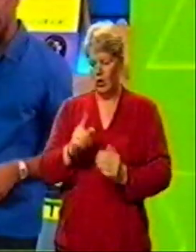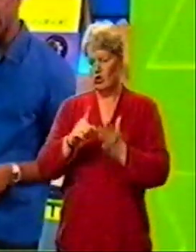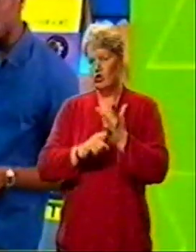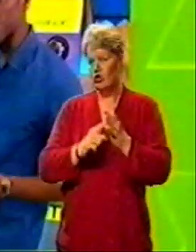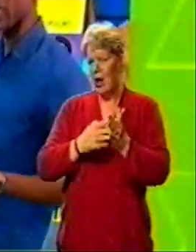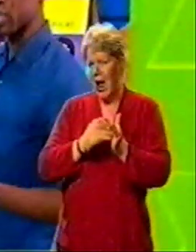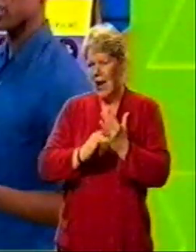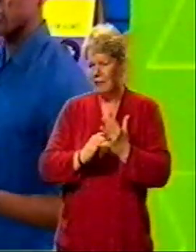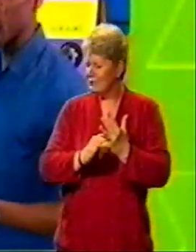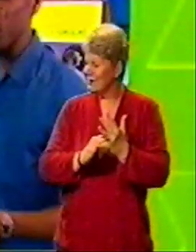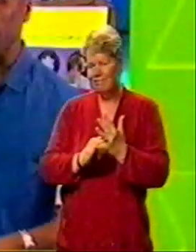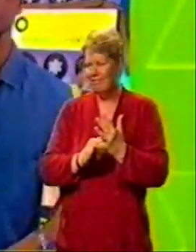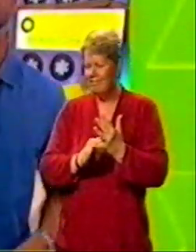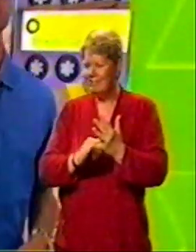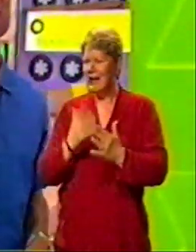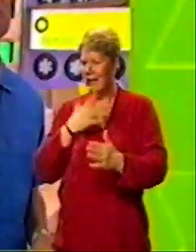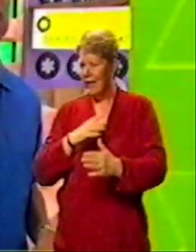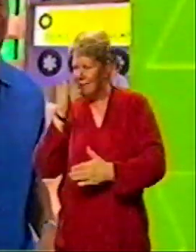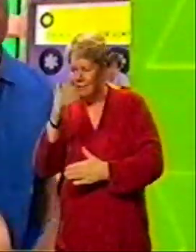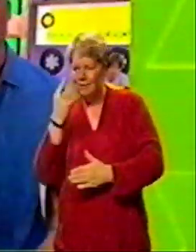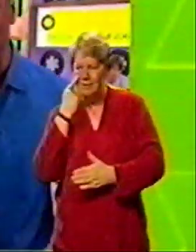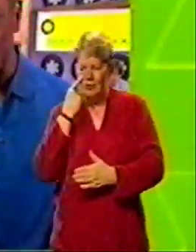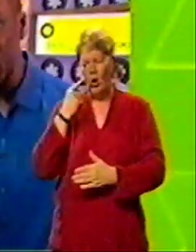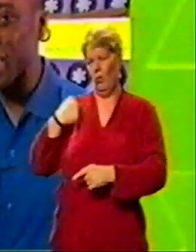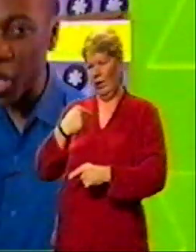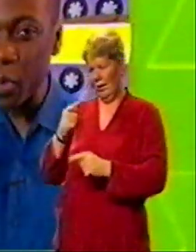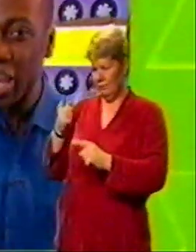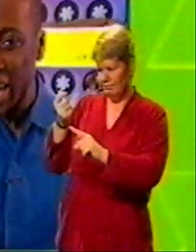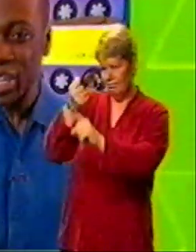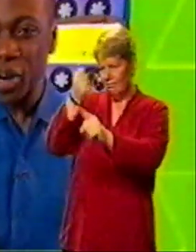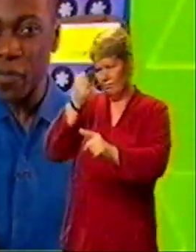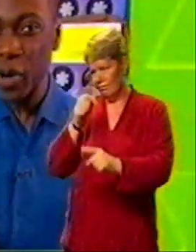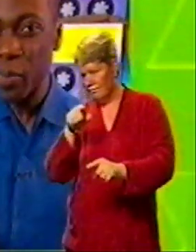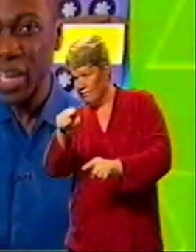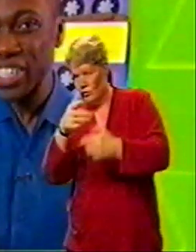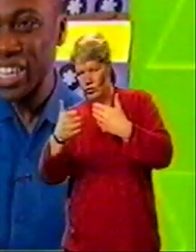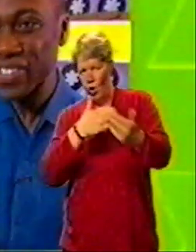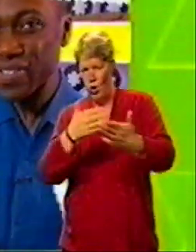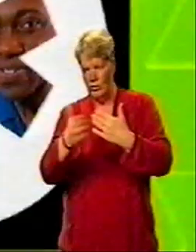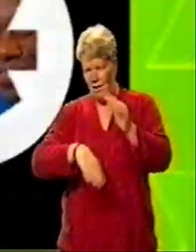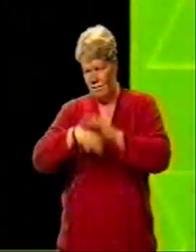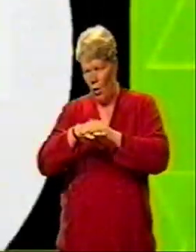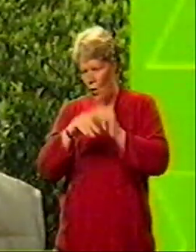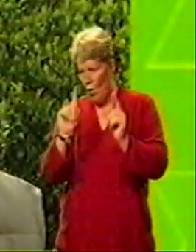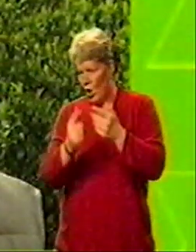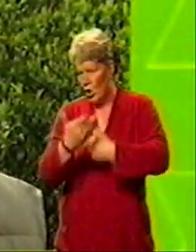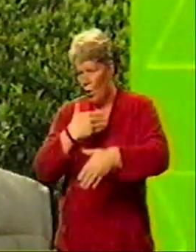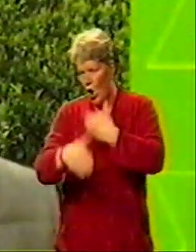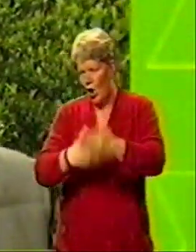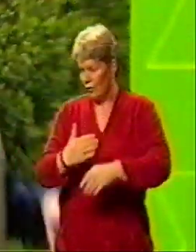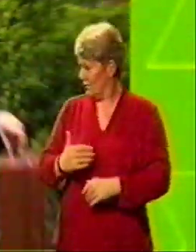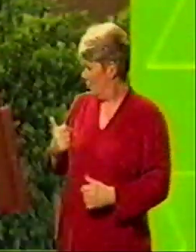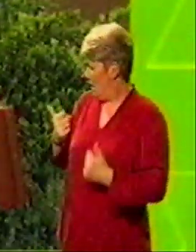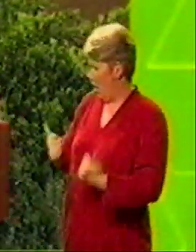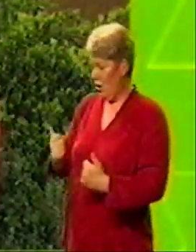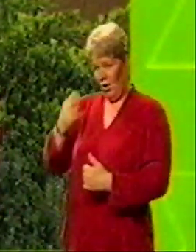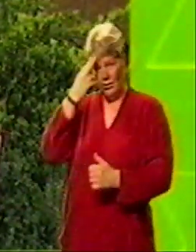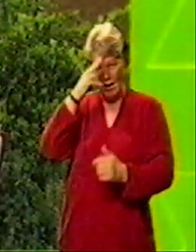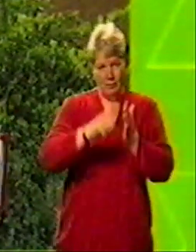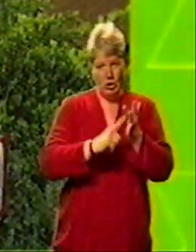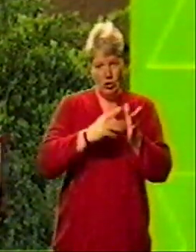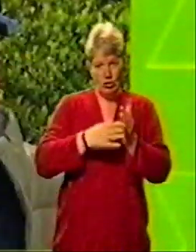quite click into place, so we sent the hit squad to go and get a fuller picture. Hi, I'm James.